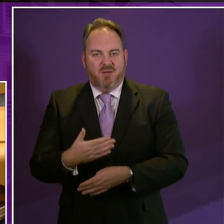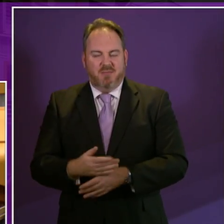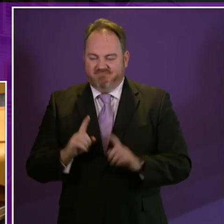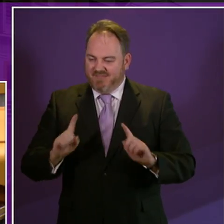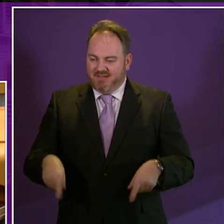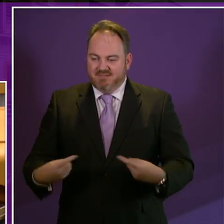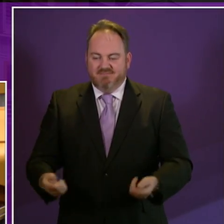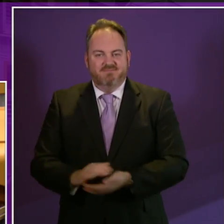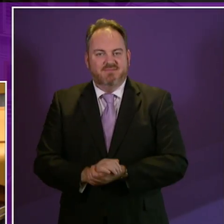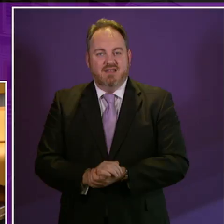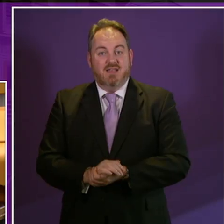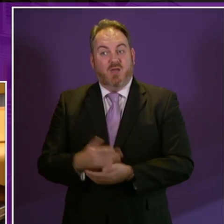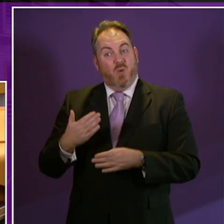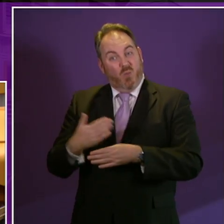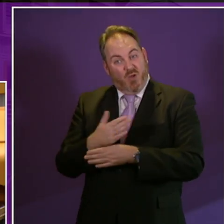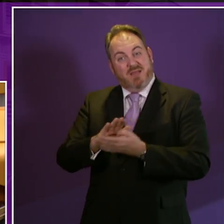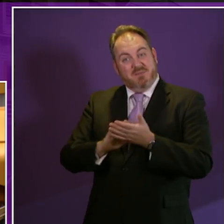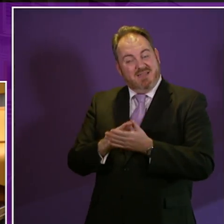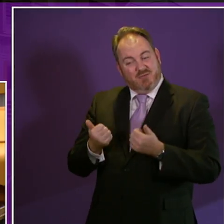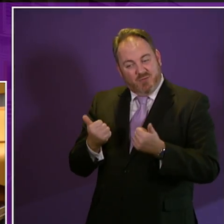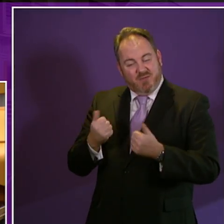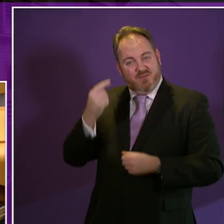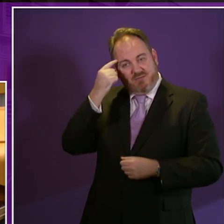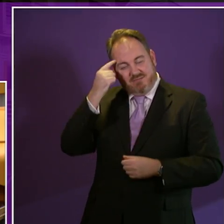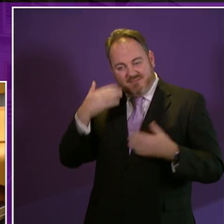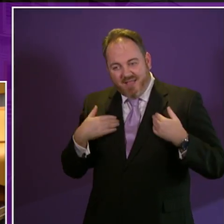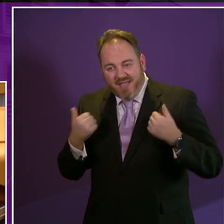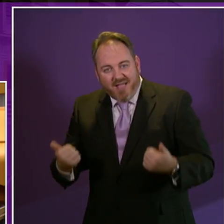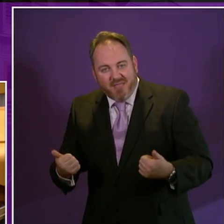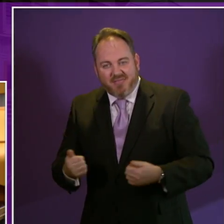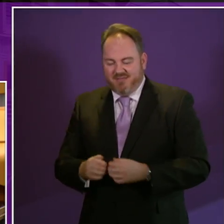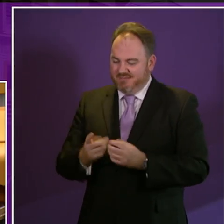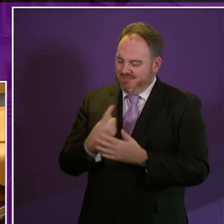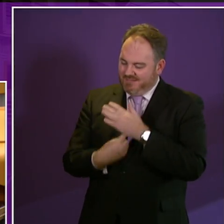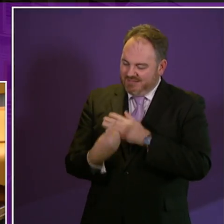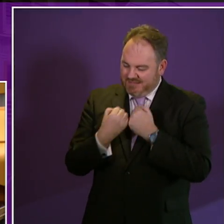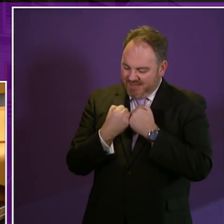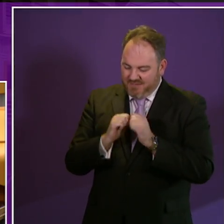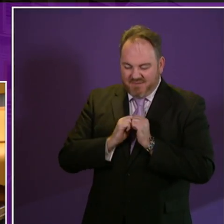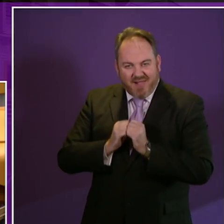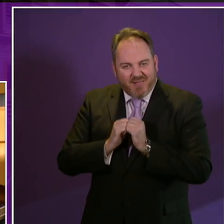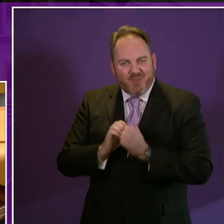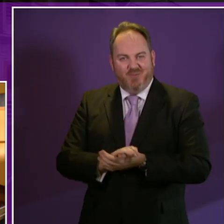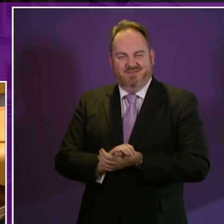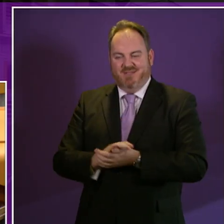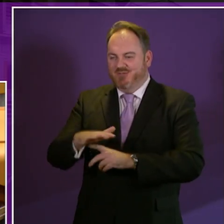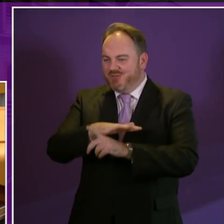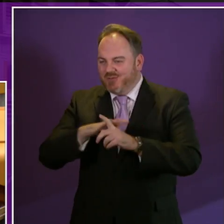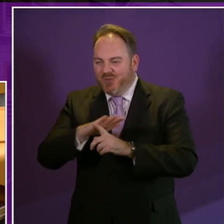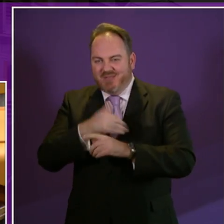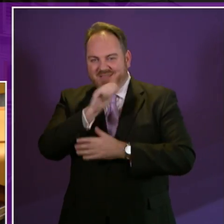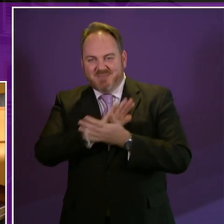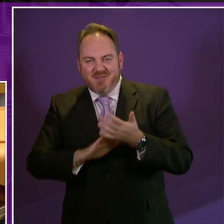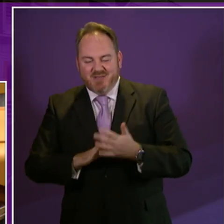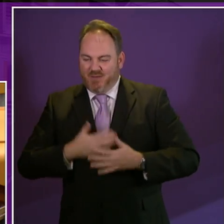that work is good for your health, gives you financial reward, self-esteem, companionship, and a sense